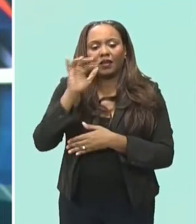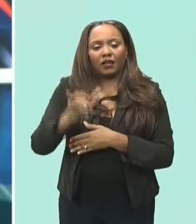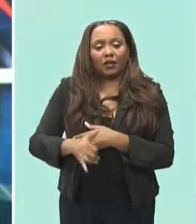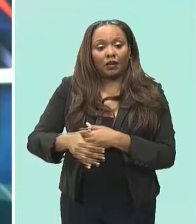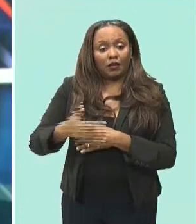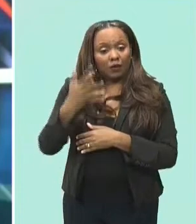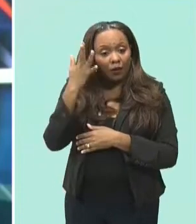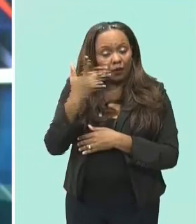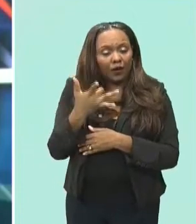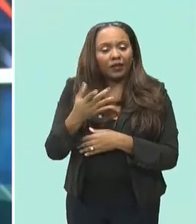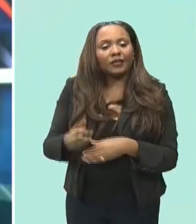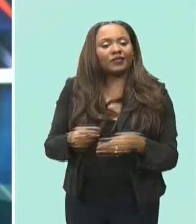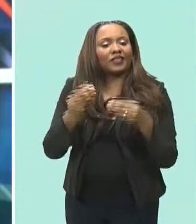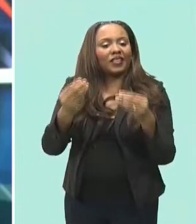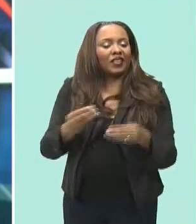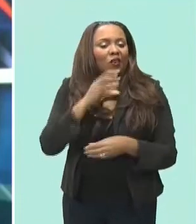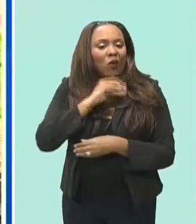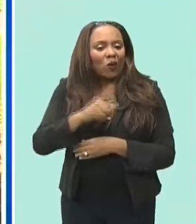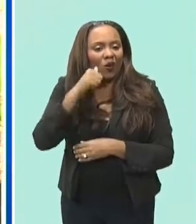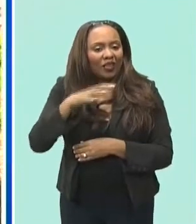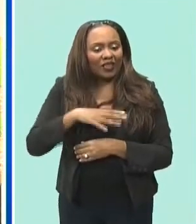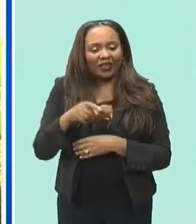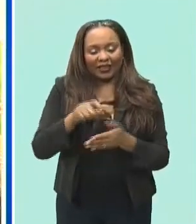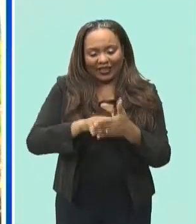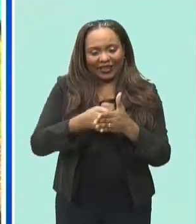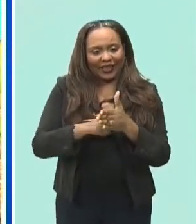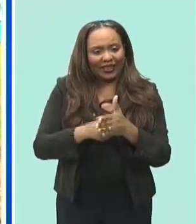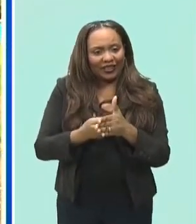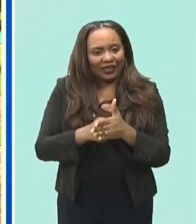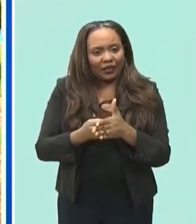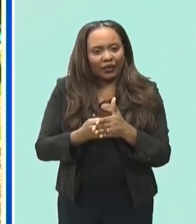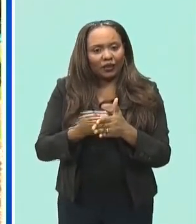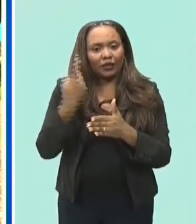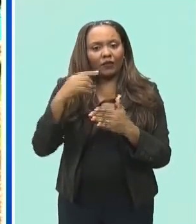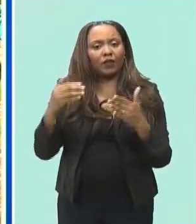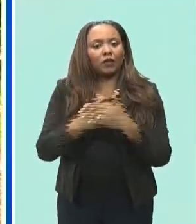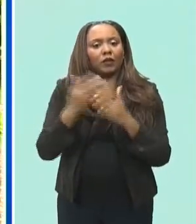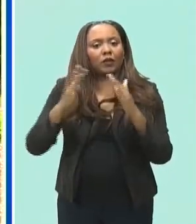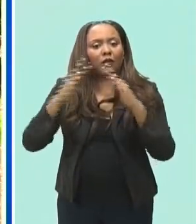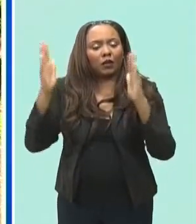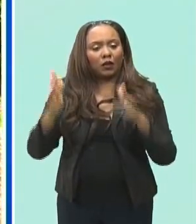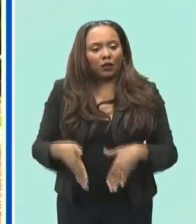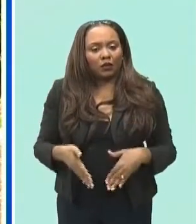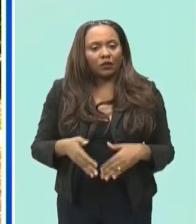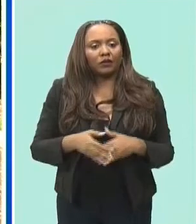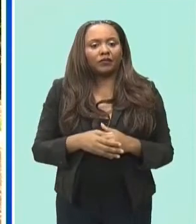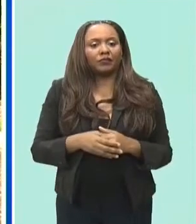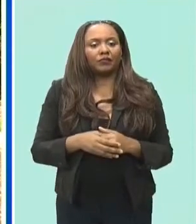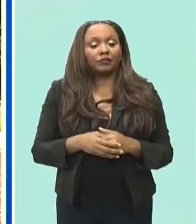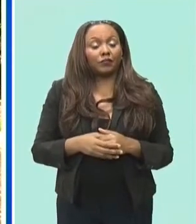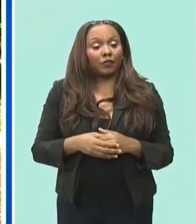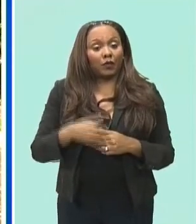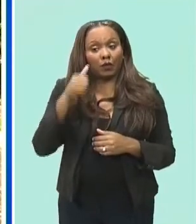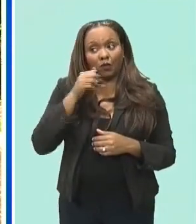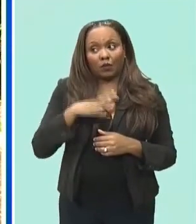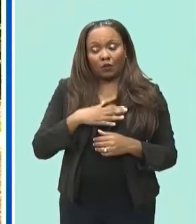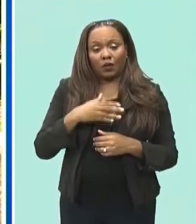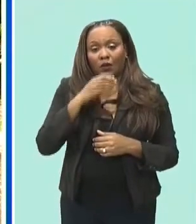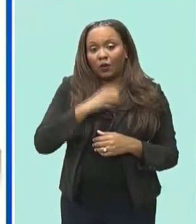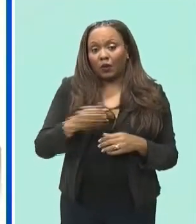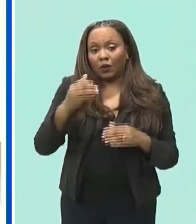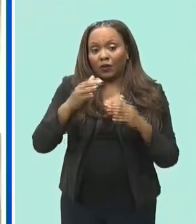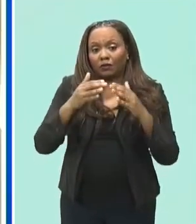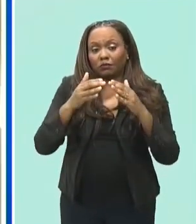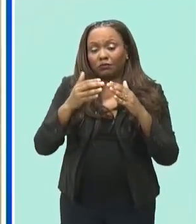ford who made the comment as he handed over the keys and ownership documents to new homeowner miss pauline wilcher miss wilcher a senior